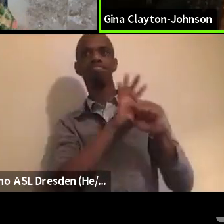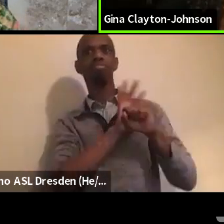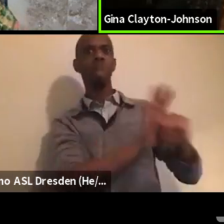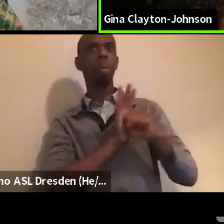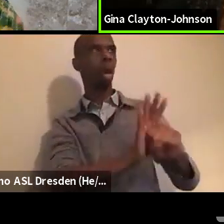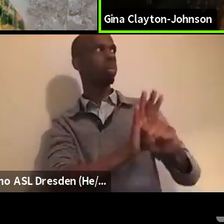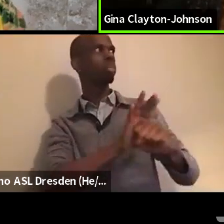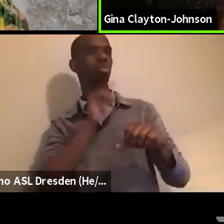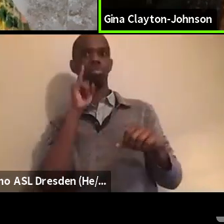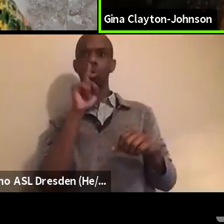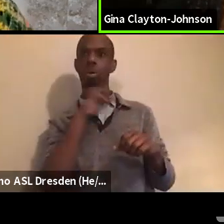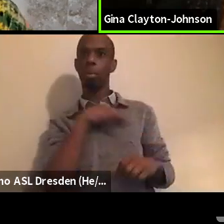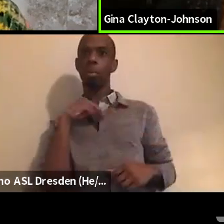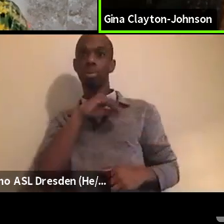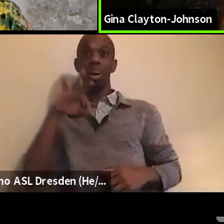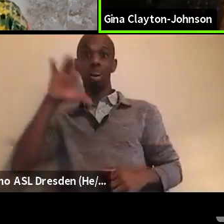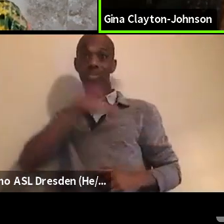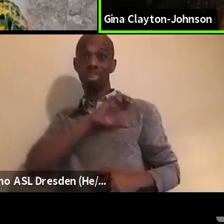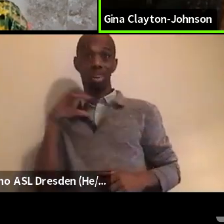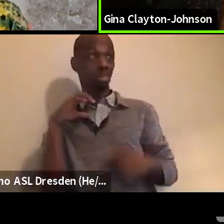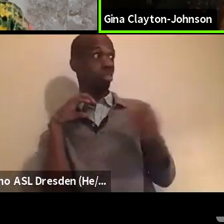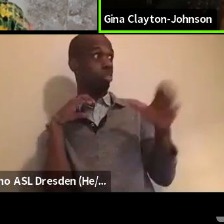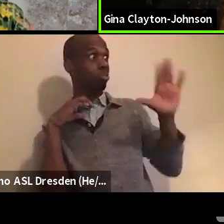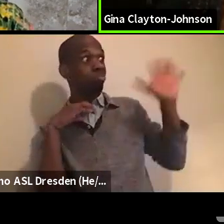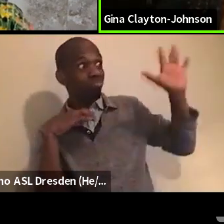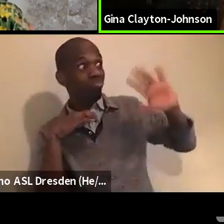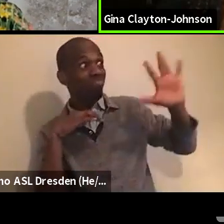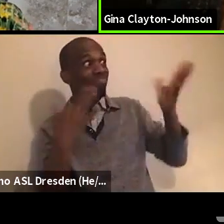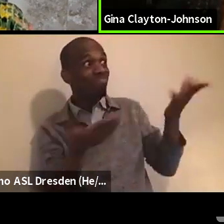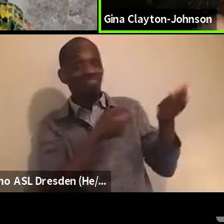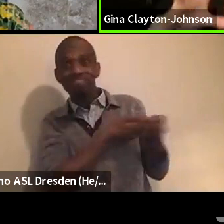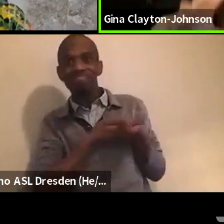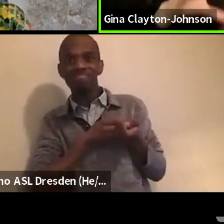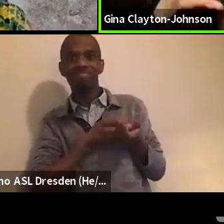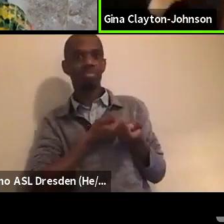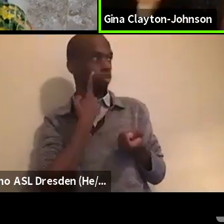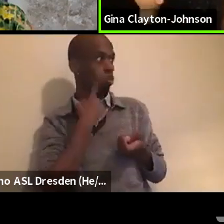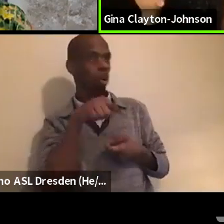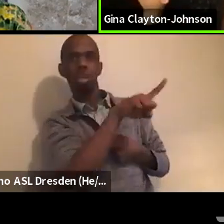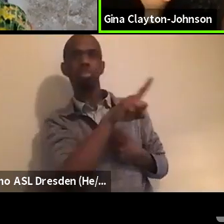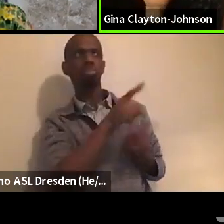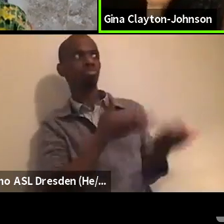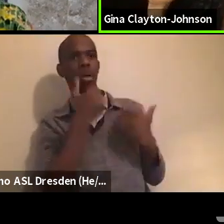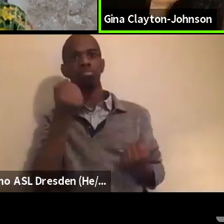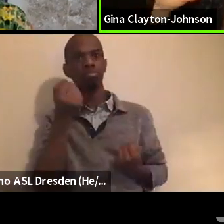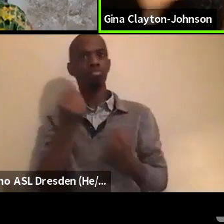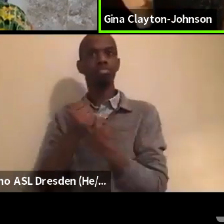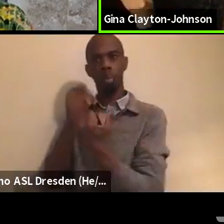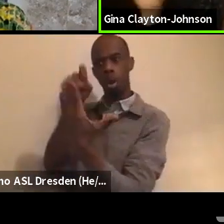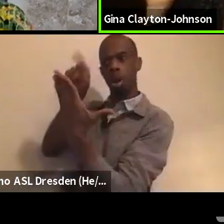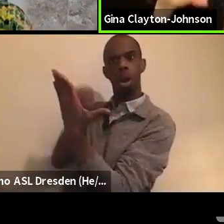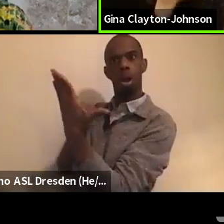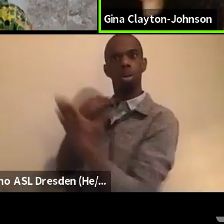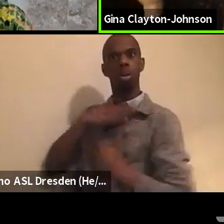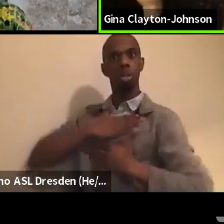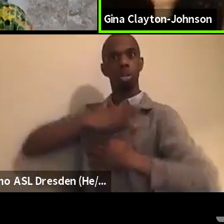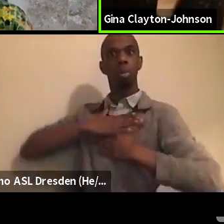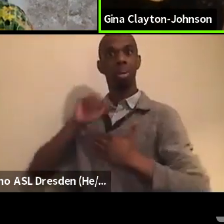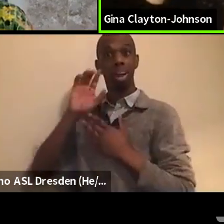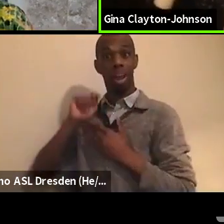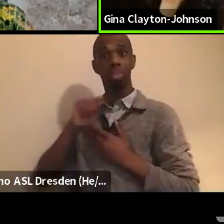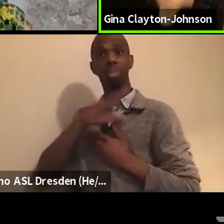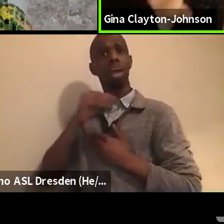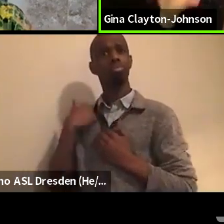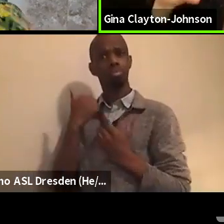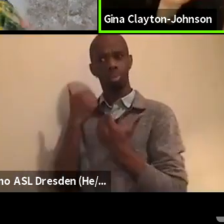very seriously, um, breathe back there. There are portions of the breathe act that we actually can see move independently